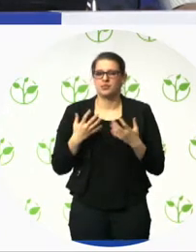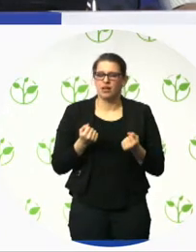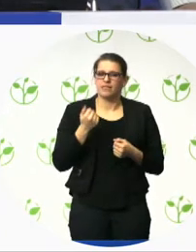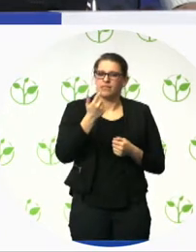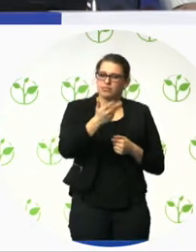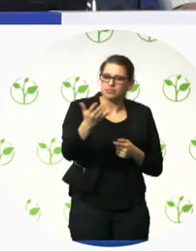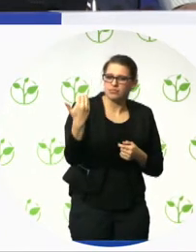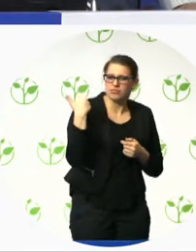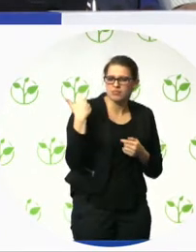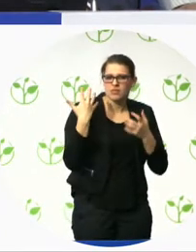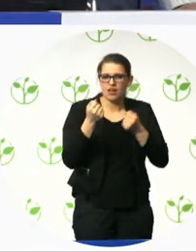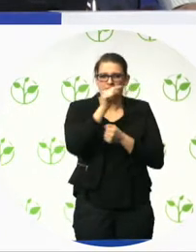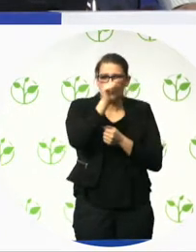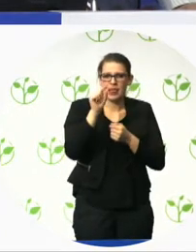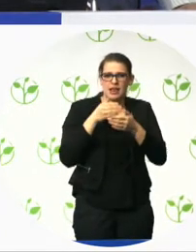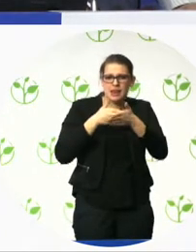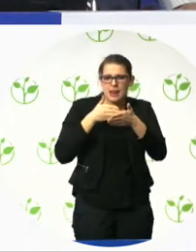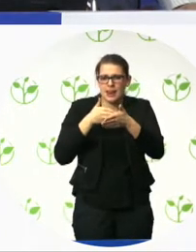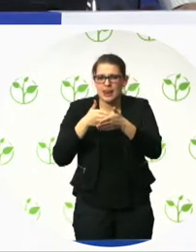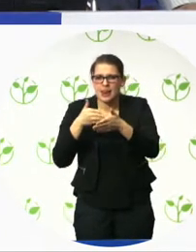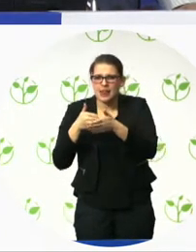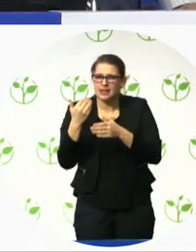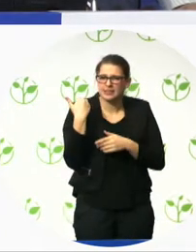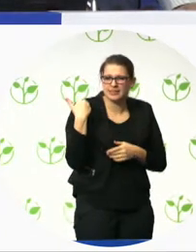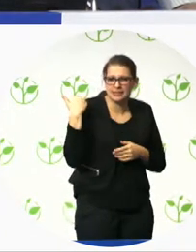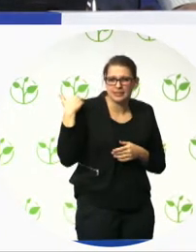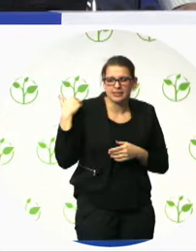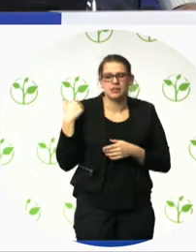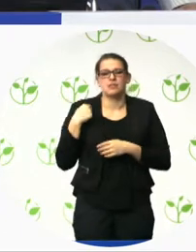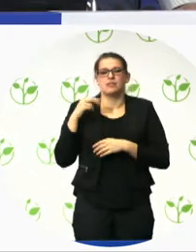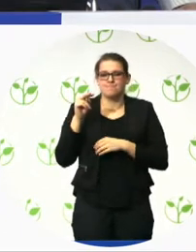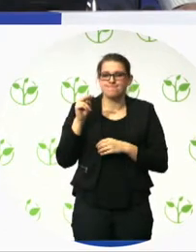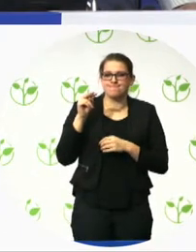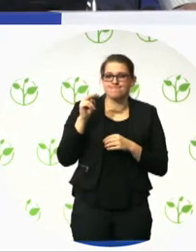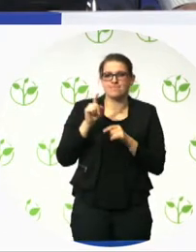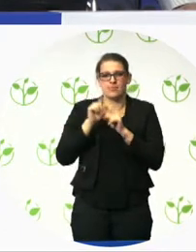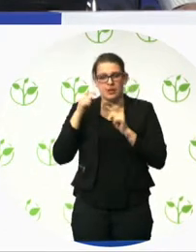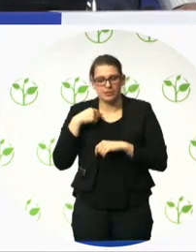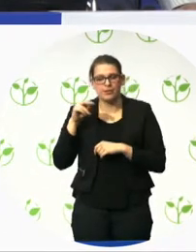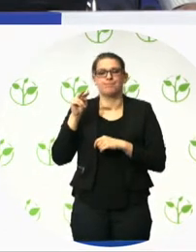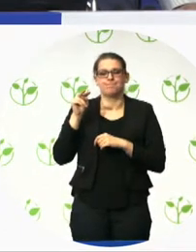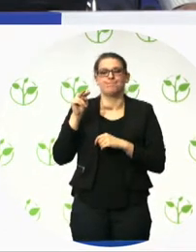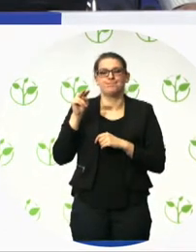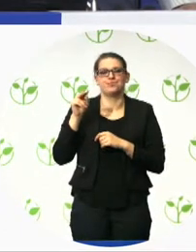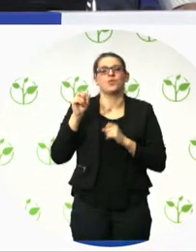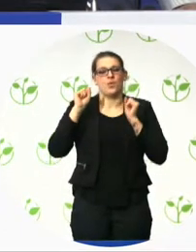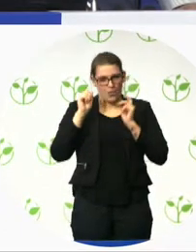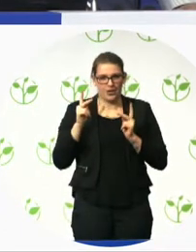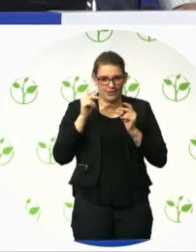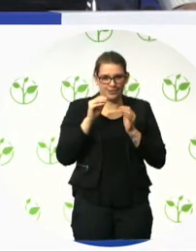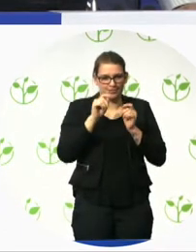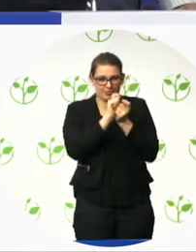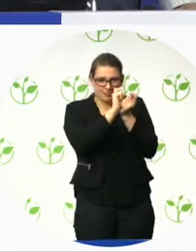committed to making changes in how we worked, so they were looking at technologies as well as the physical environment. So that provided us with other